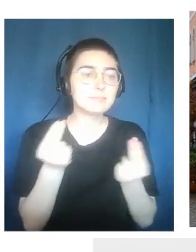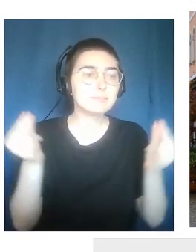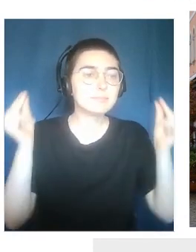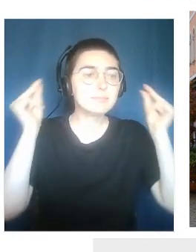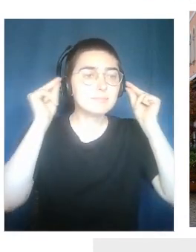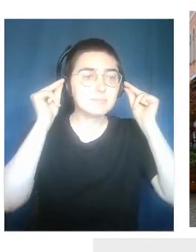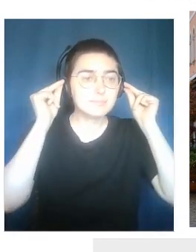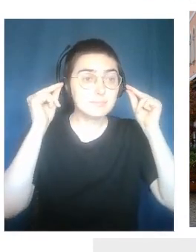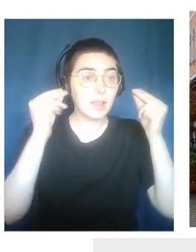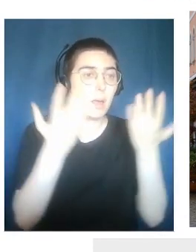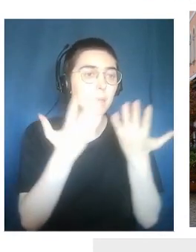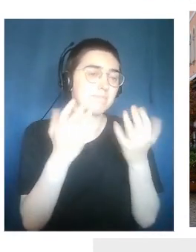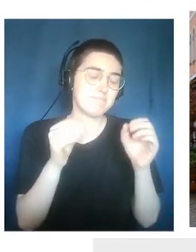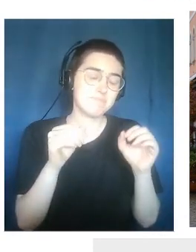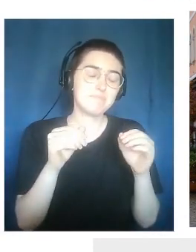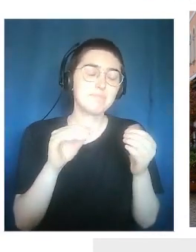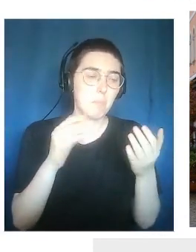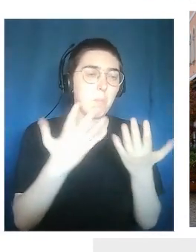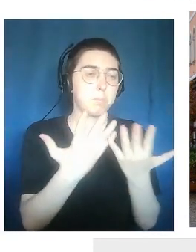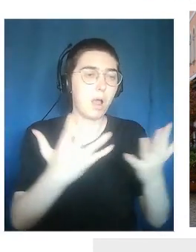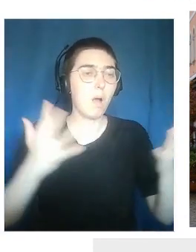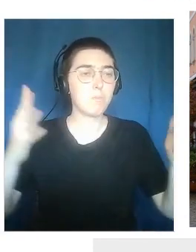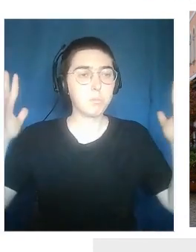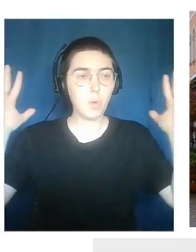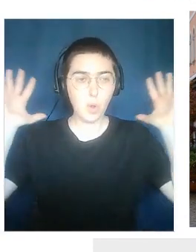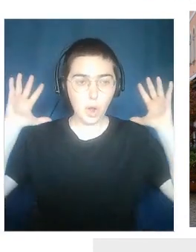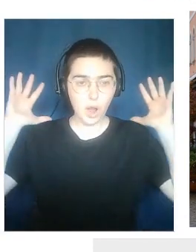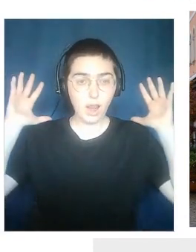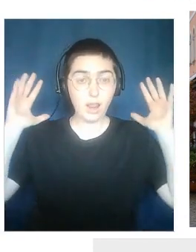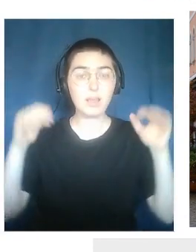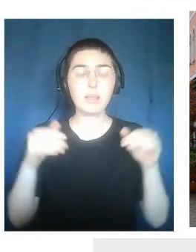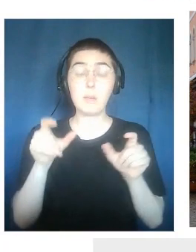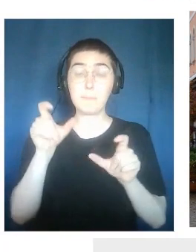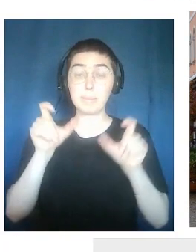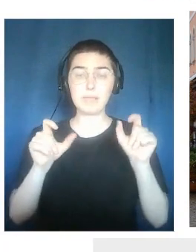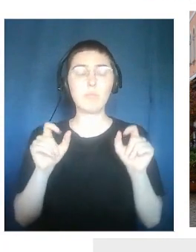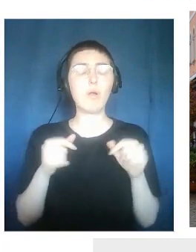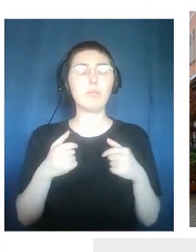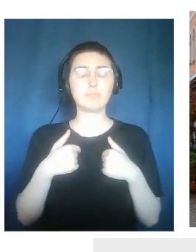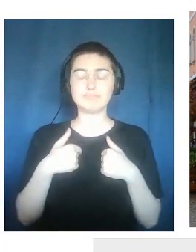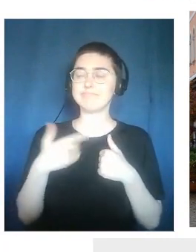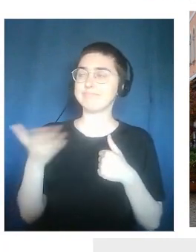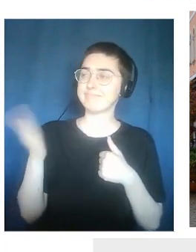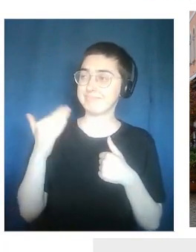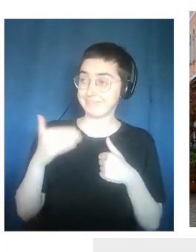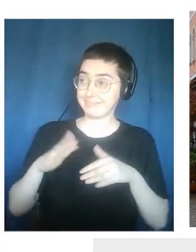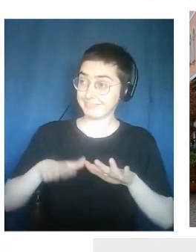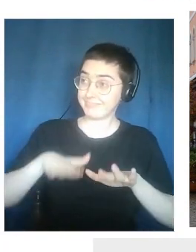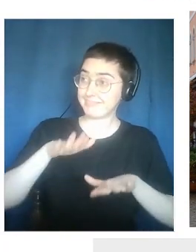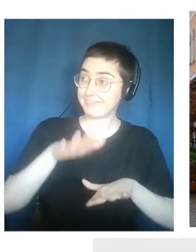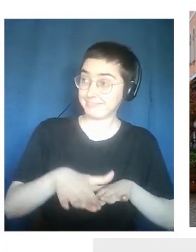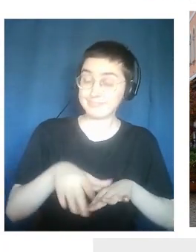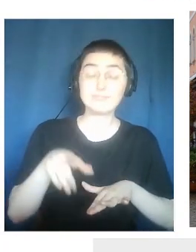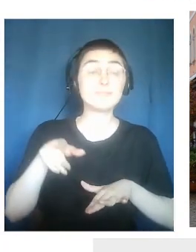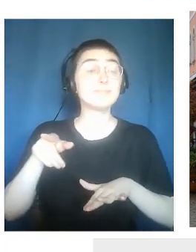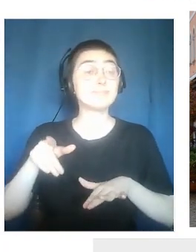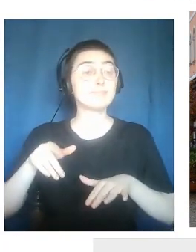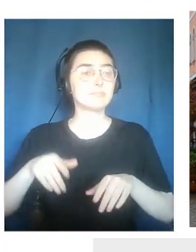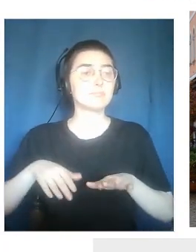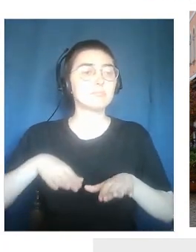now become an open-air museum, they close their eyes and with their headphones, they are asked to take a step,